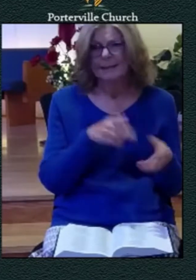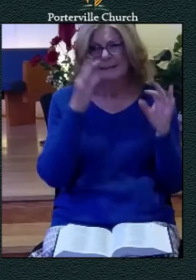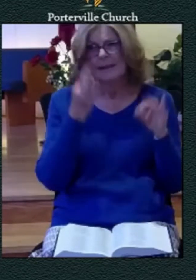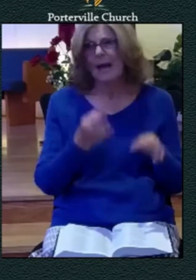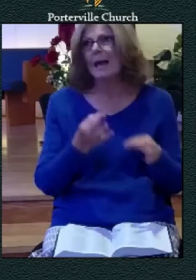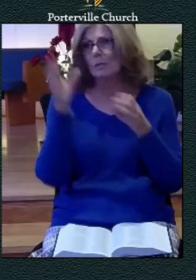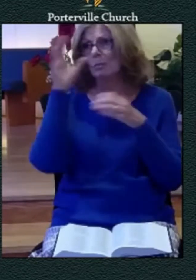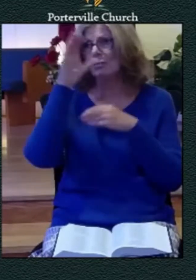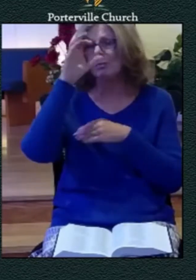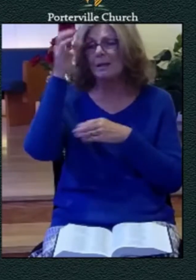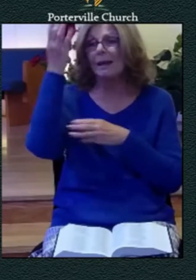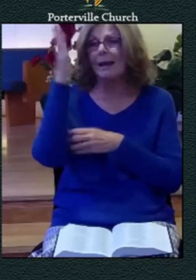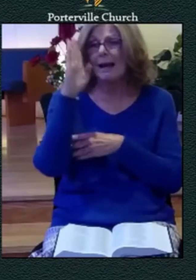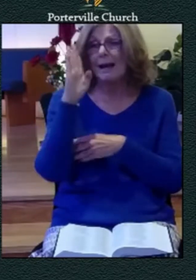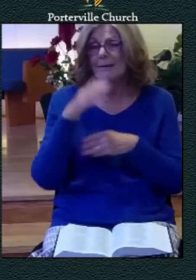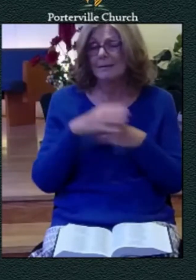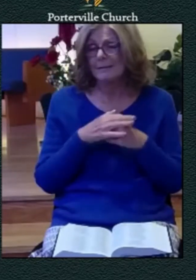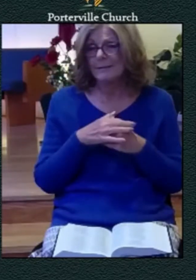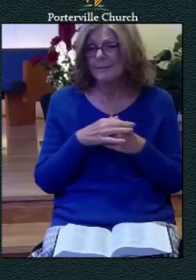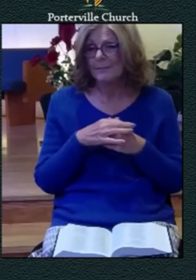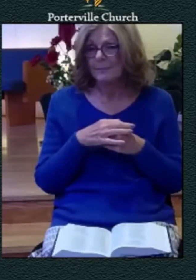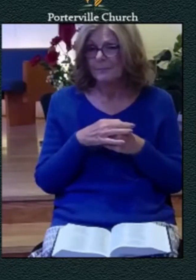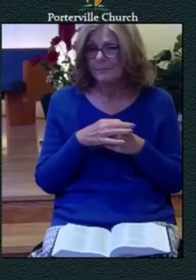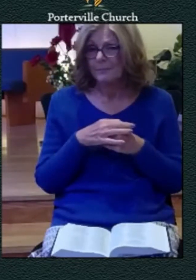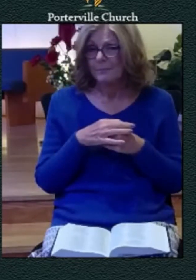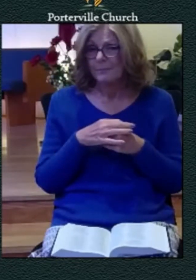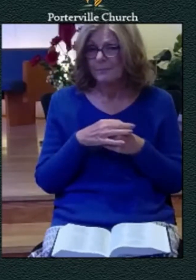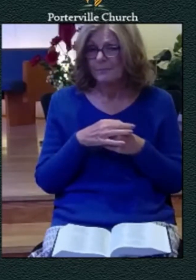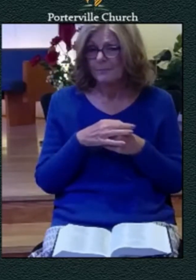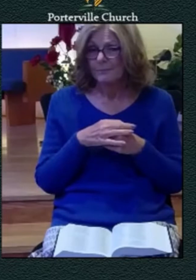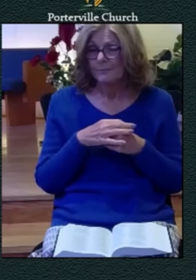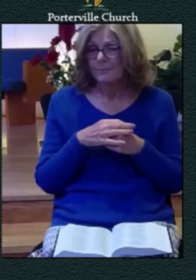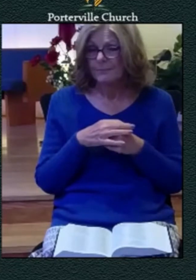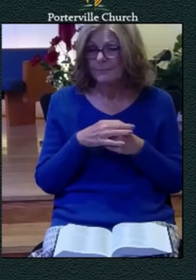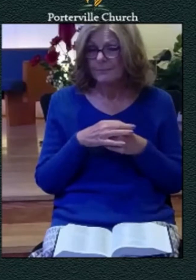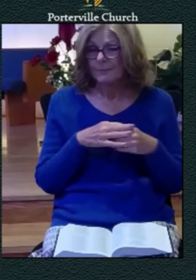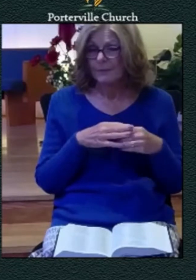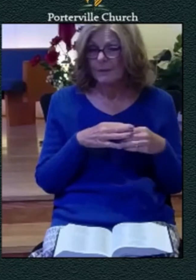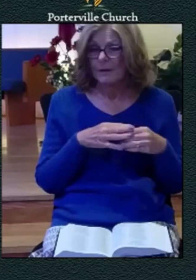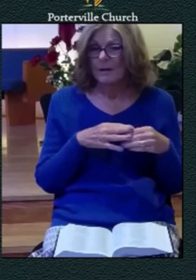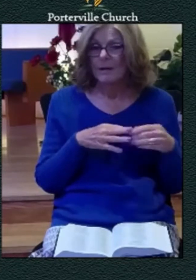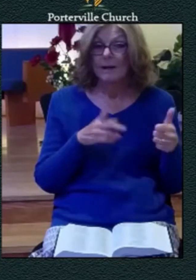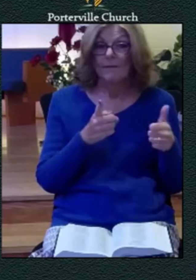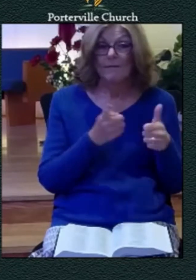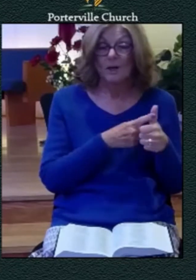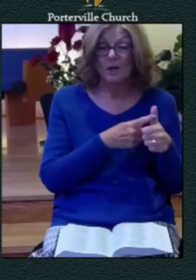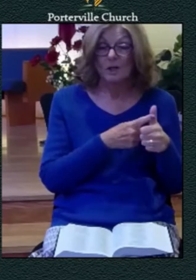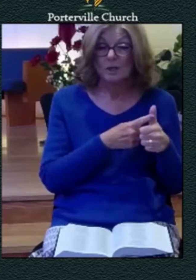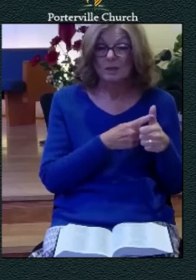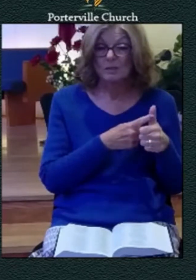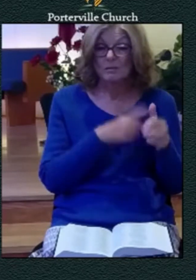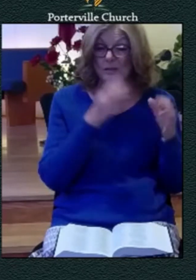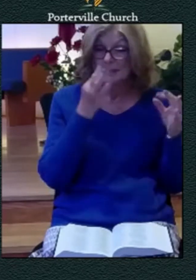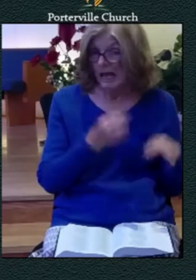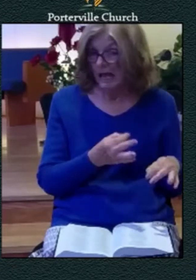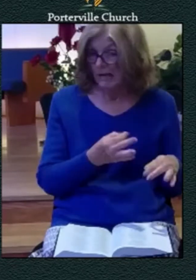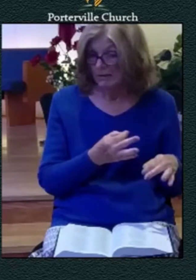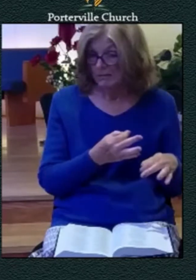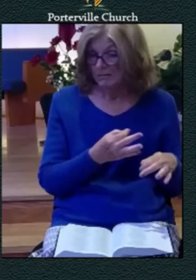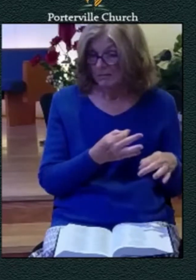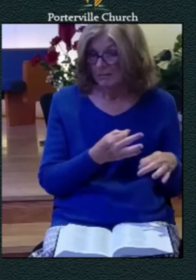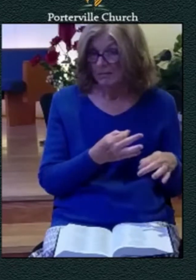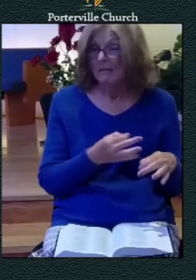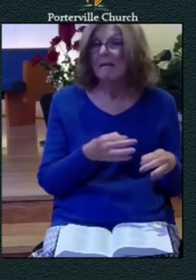it's an extension of that resolve it's a further development of that resolve he says after he says this is my